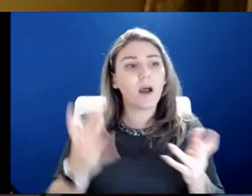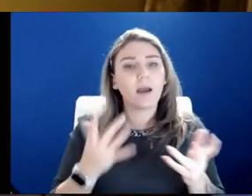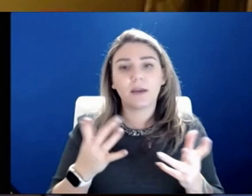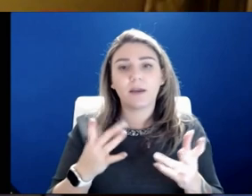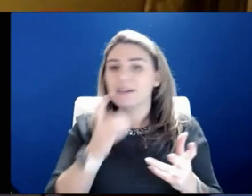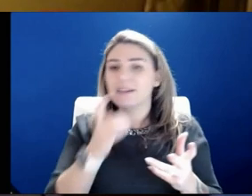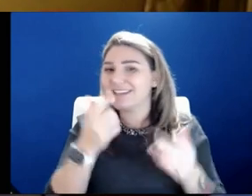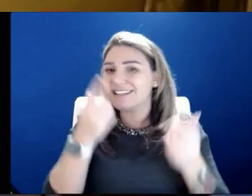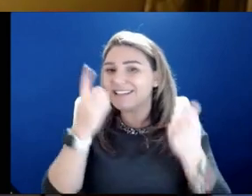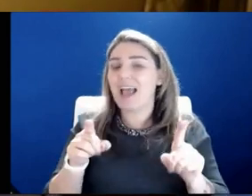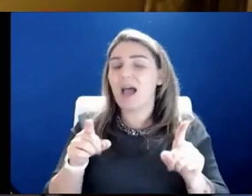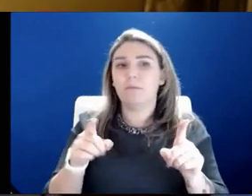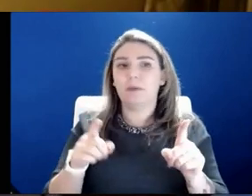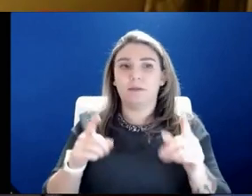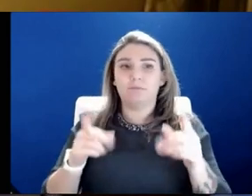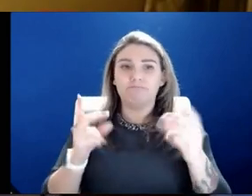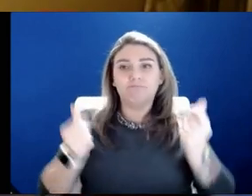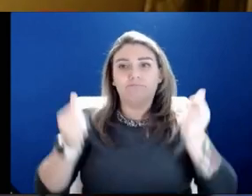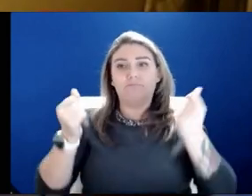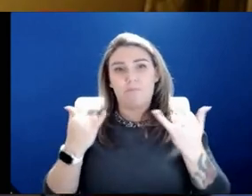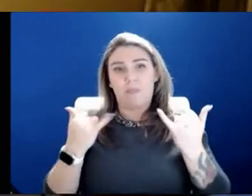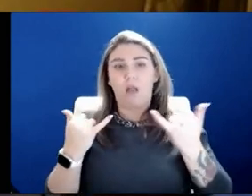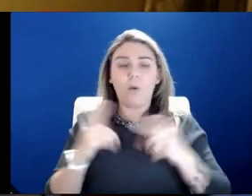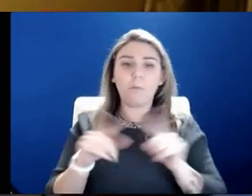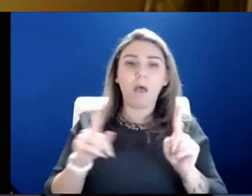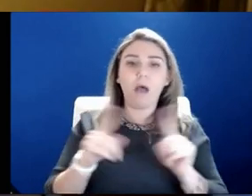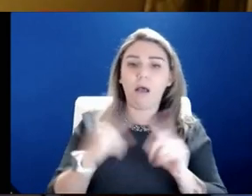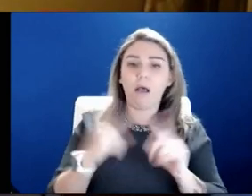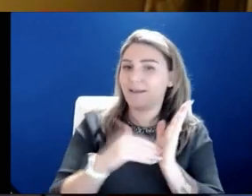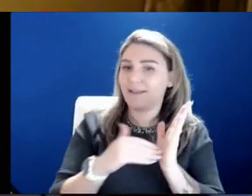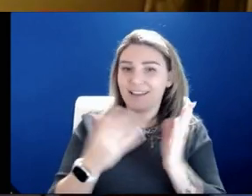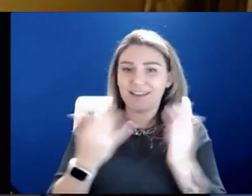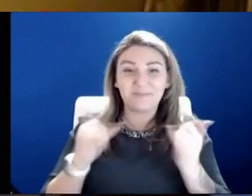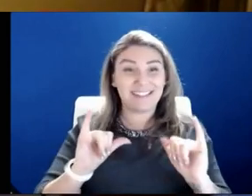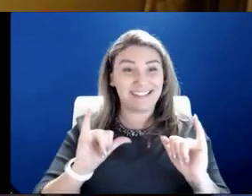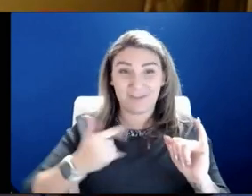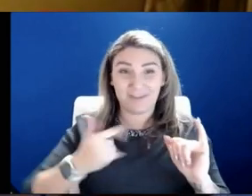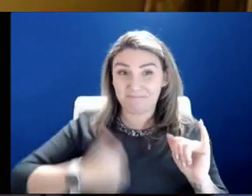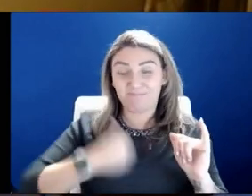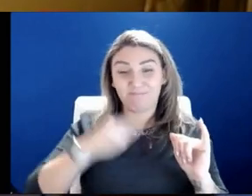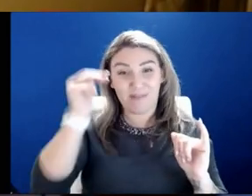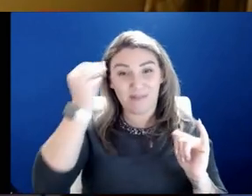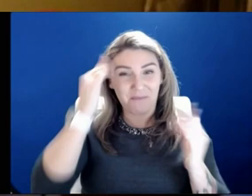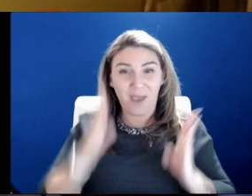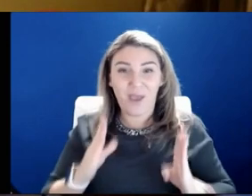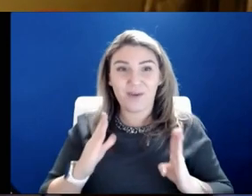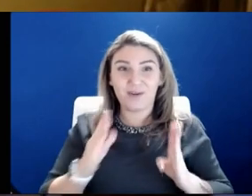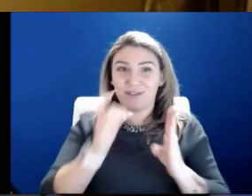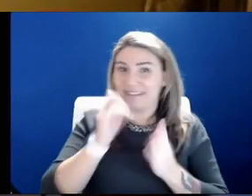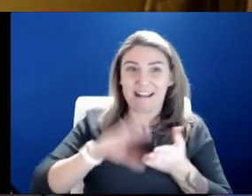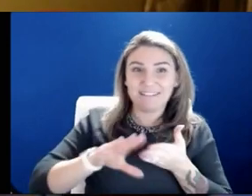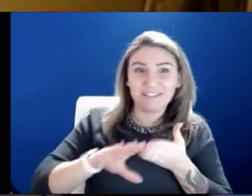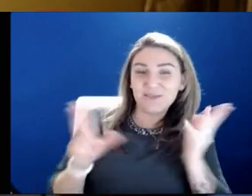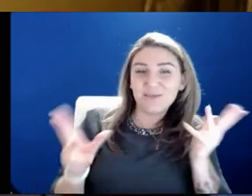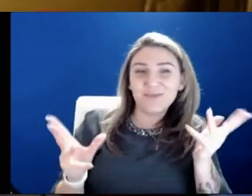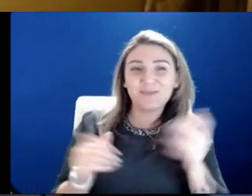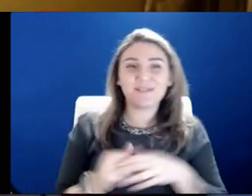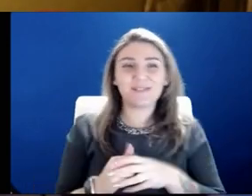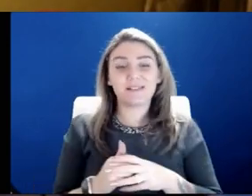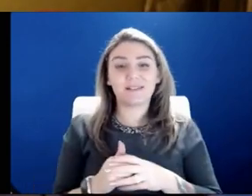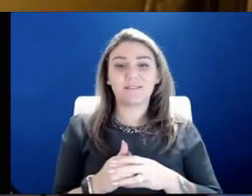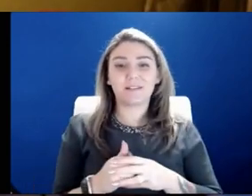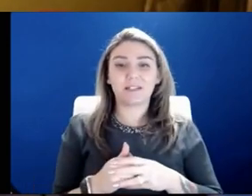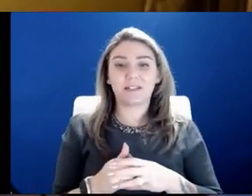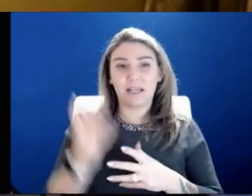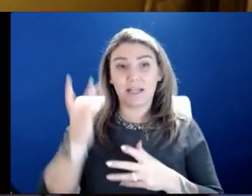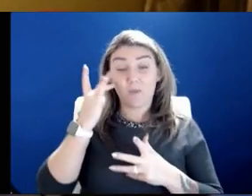happen magically. But again, I am still the mayor, and I don't think that's an excuse. And so this is why